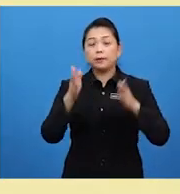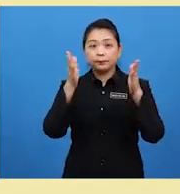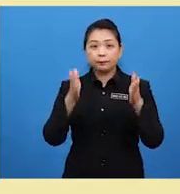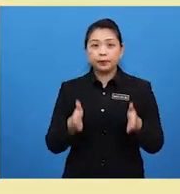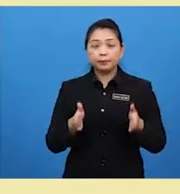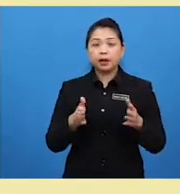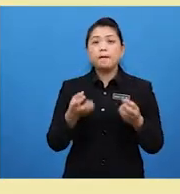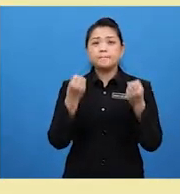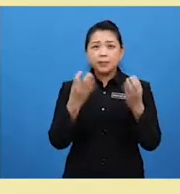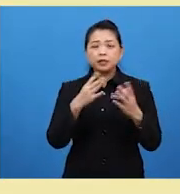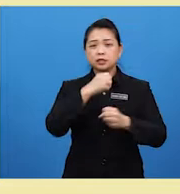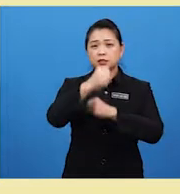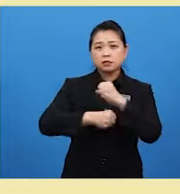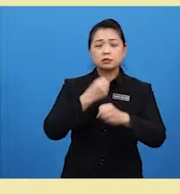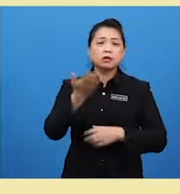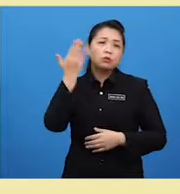many years ago?